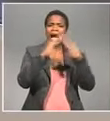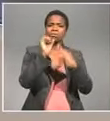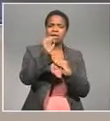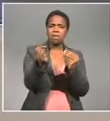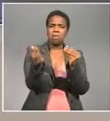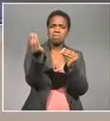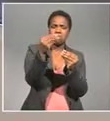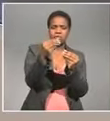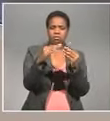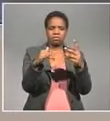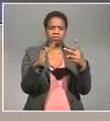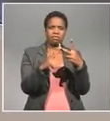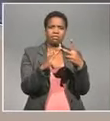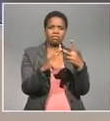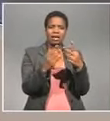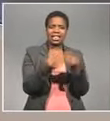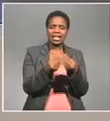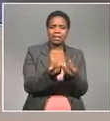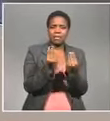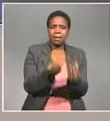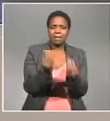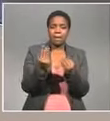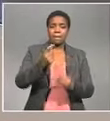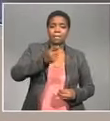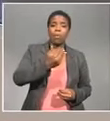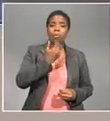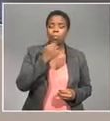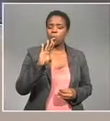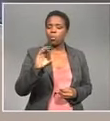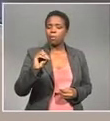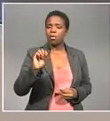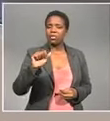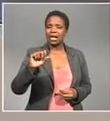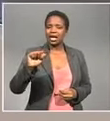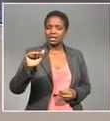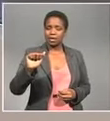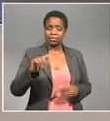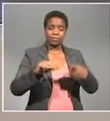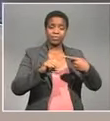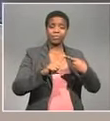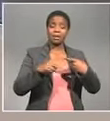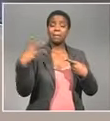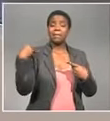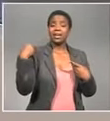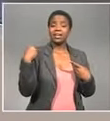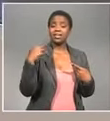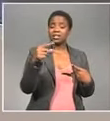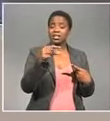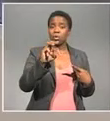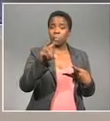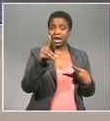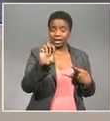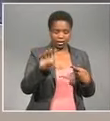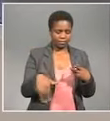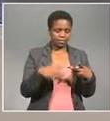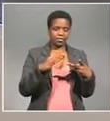security systems at their personal homes all paid for by busasa they include Minister Gwede Mantashe Minister Nomvula